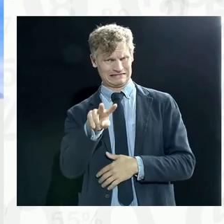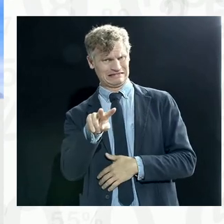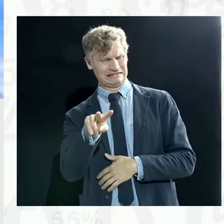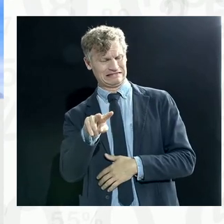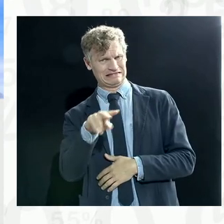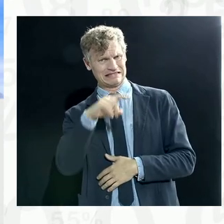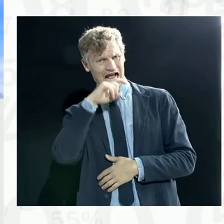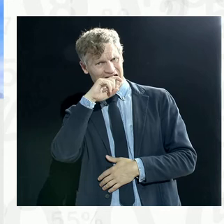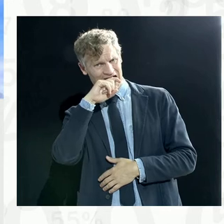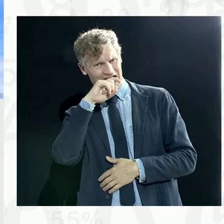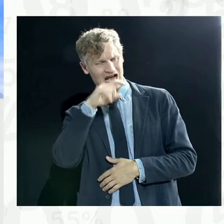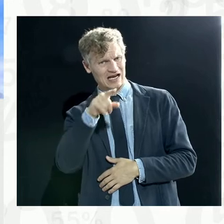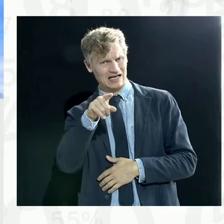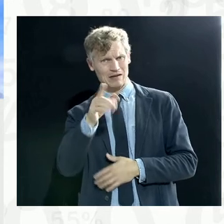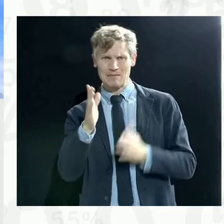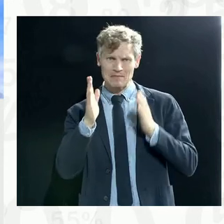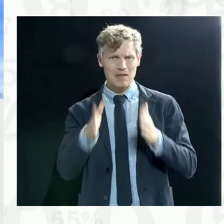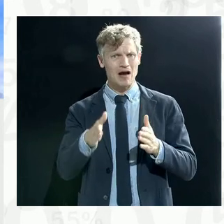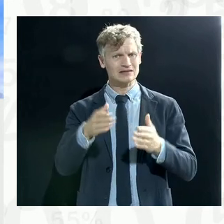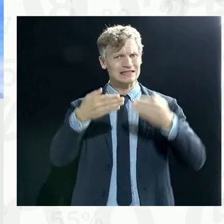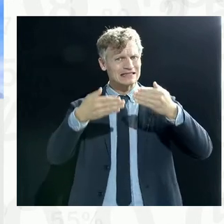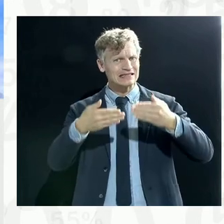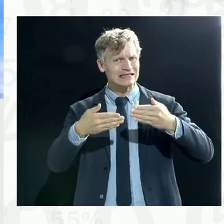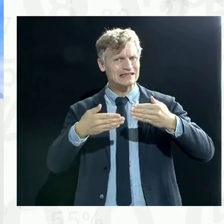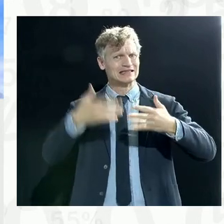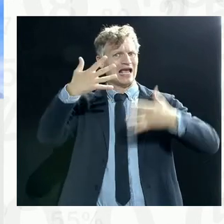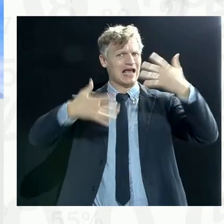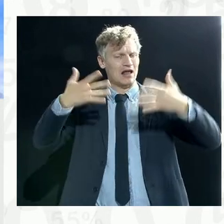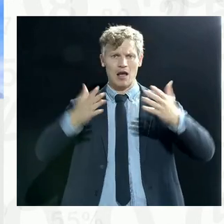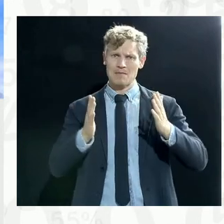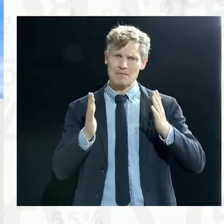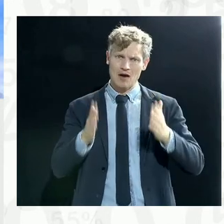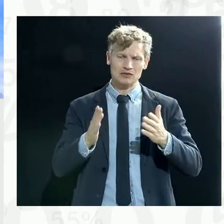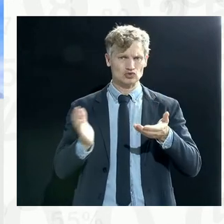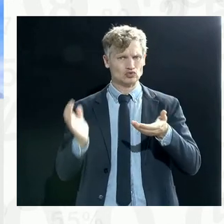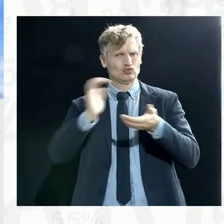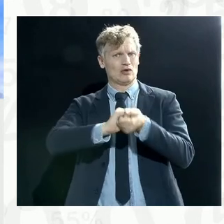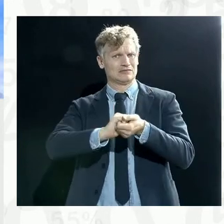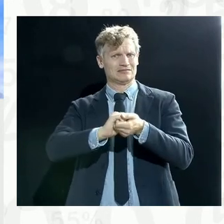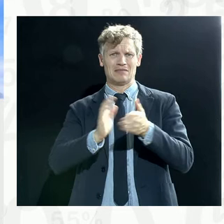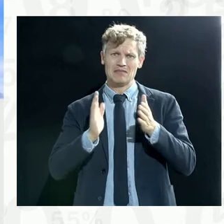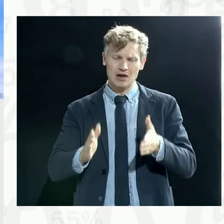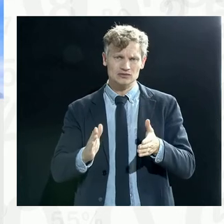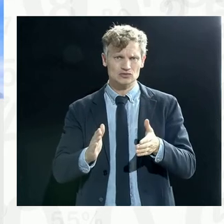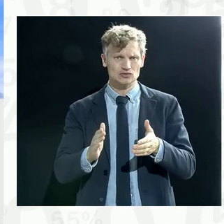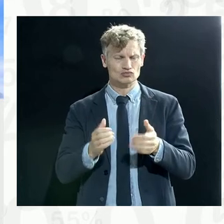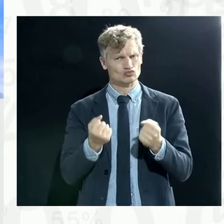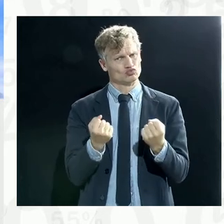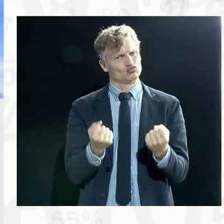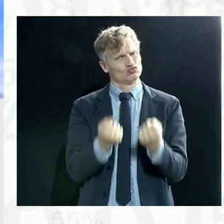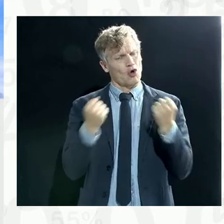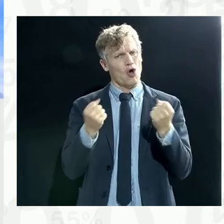need to be able to trust our data. We need to have a strong public data infrastructure. And